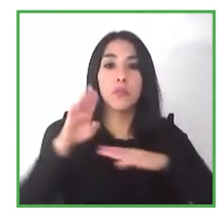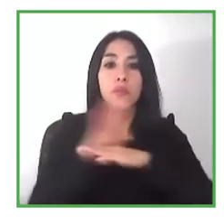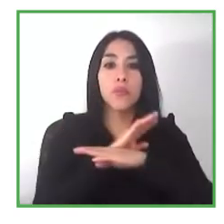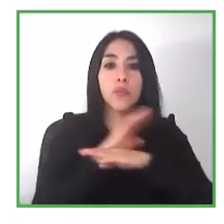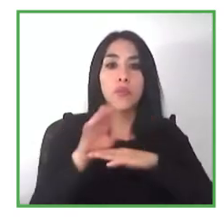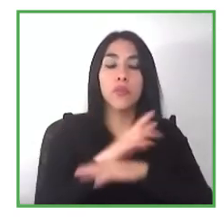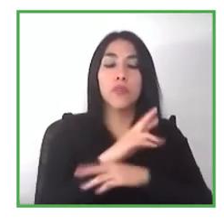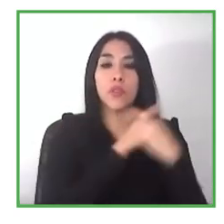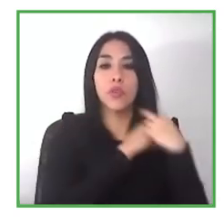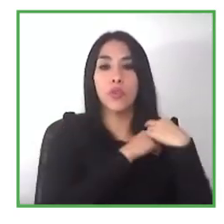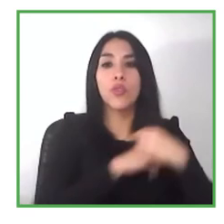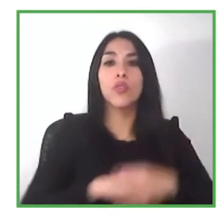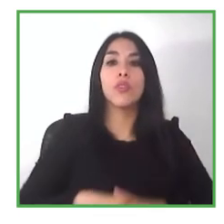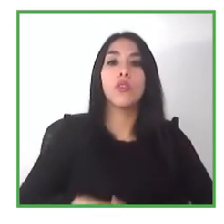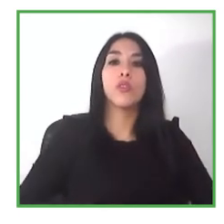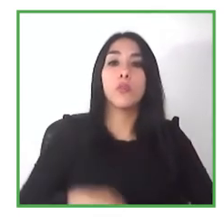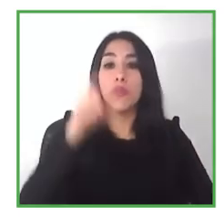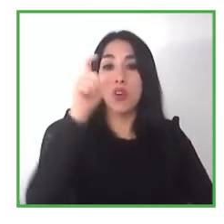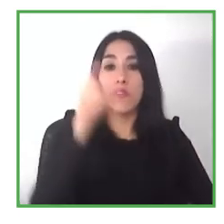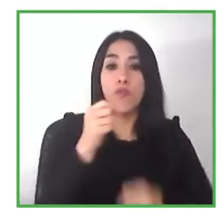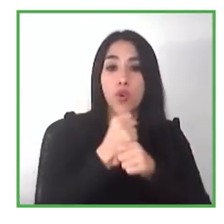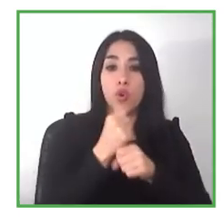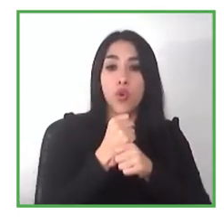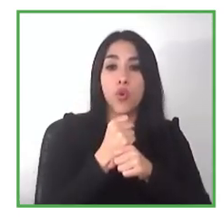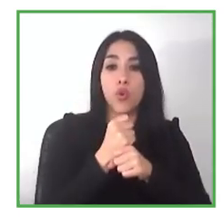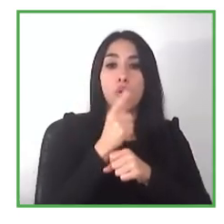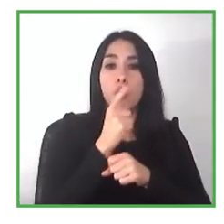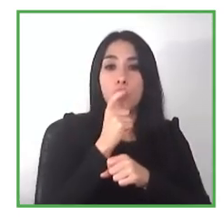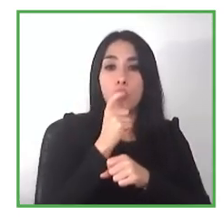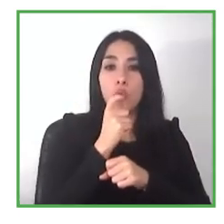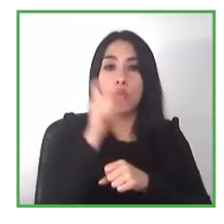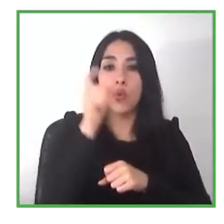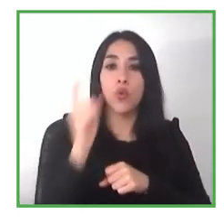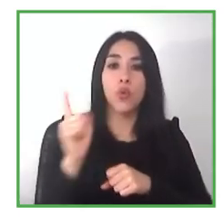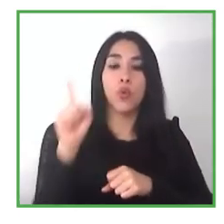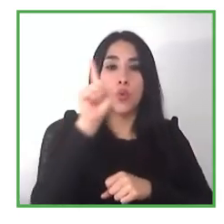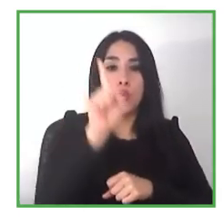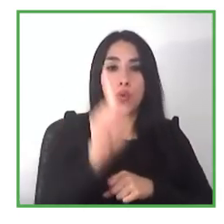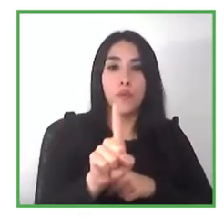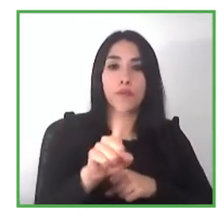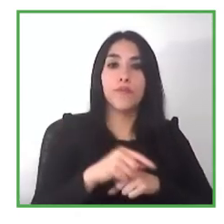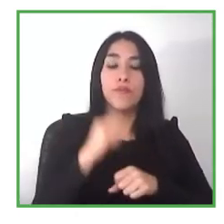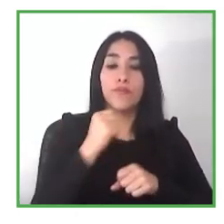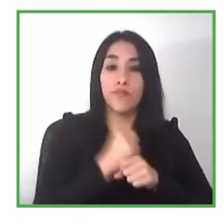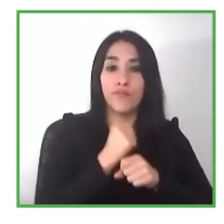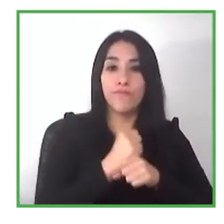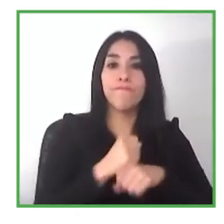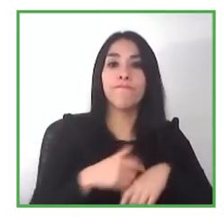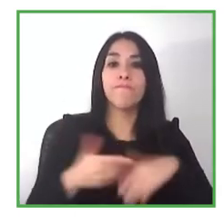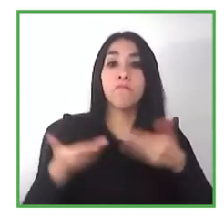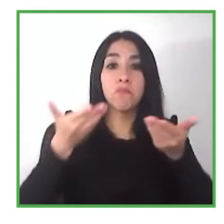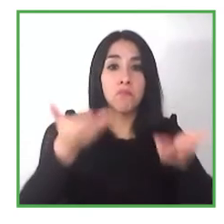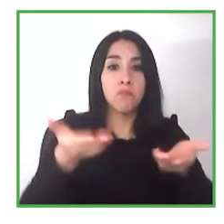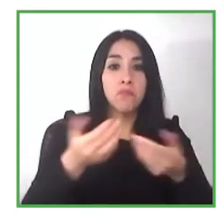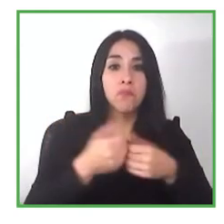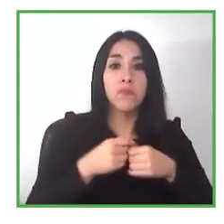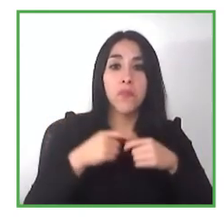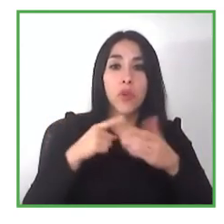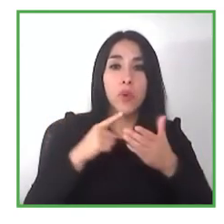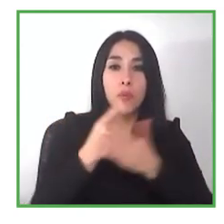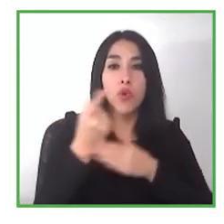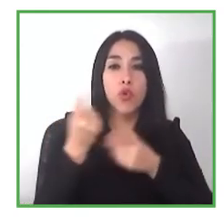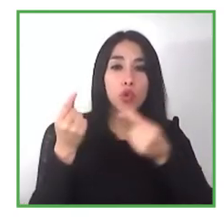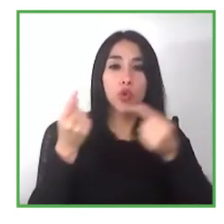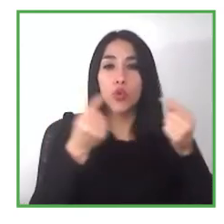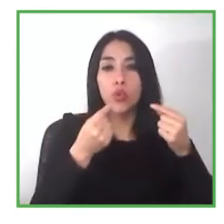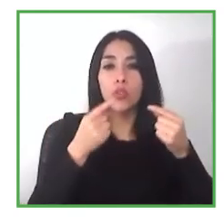or to ask questions against their own fears to allay their fears and to help them understand how to best engage the